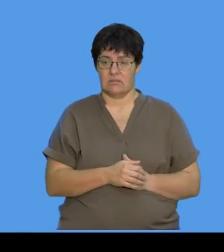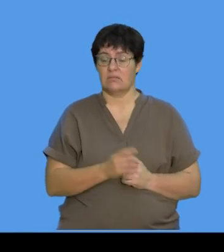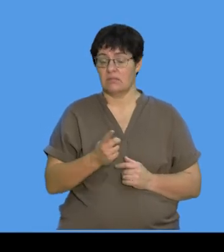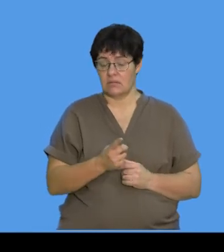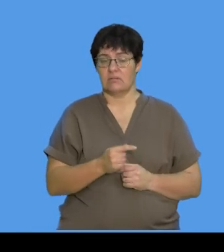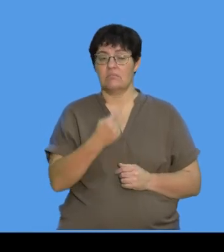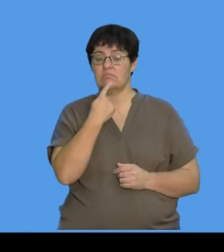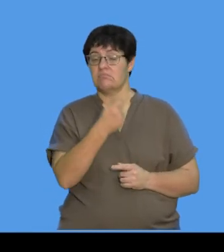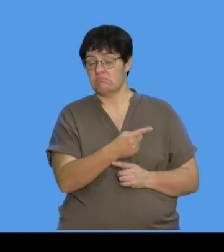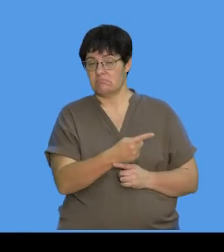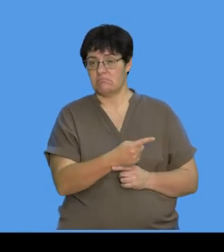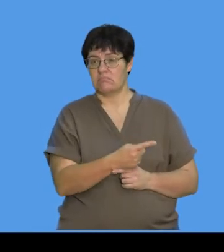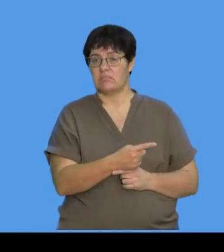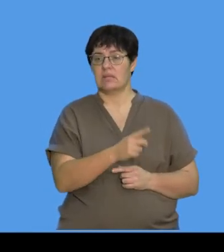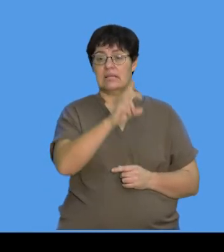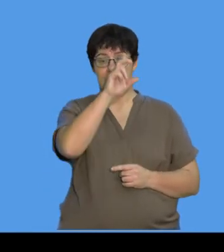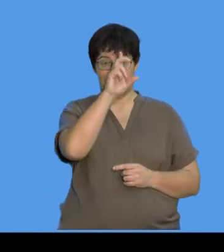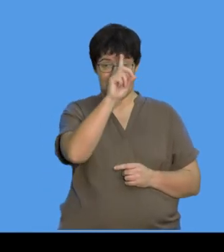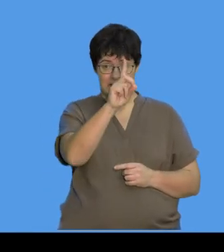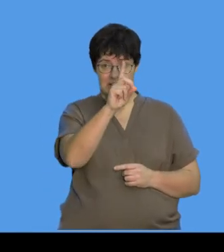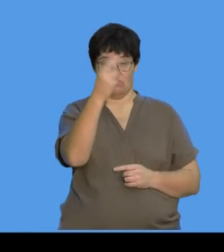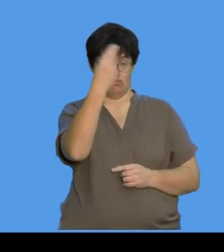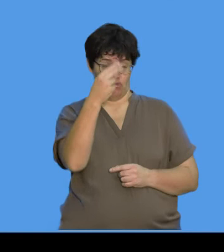take D, which is my drawing.